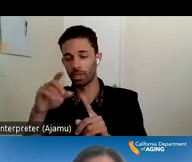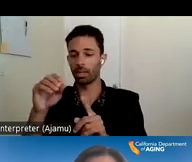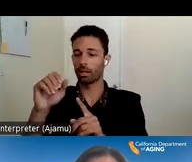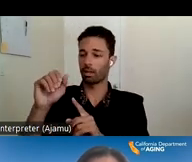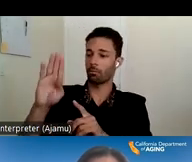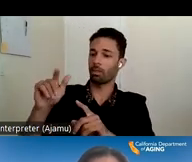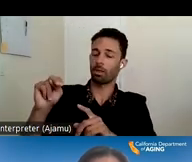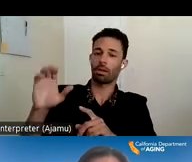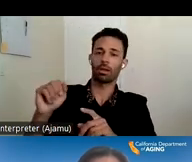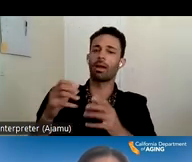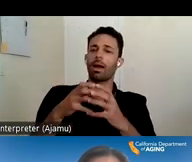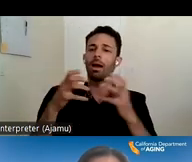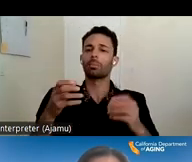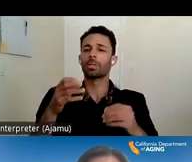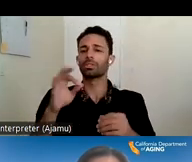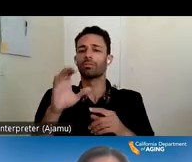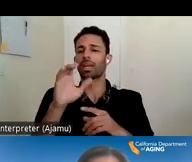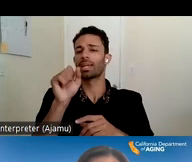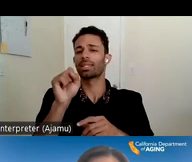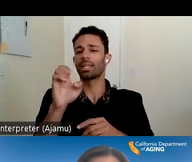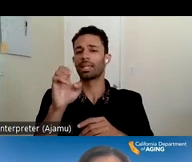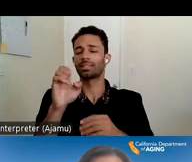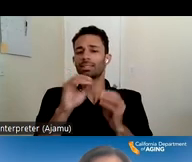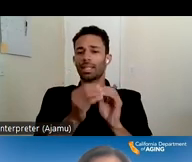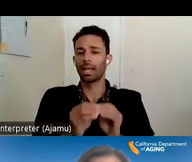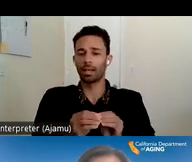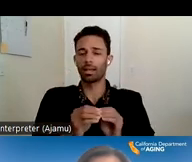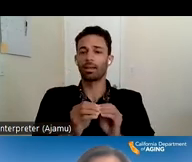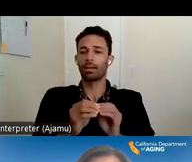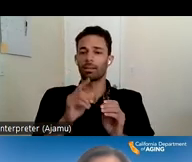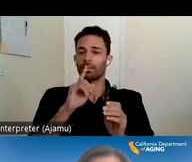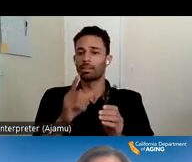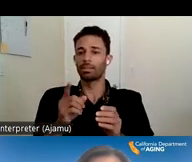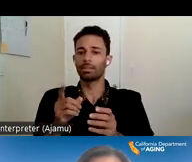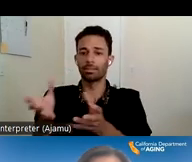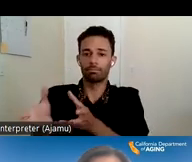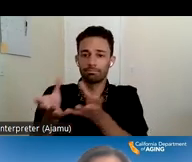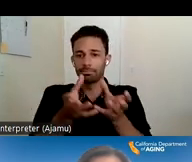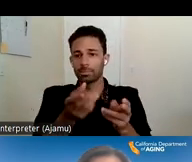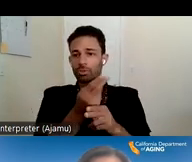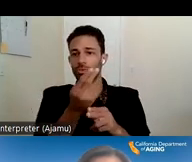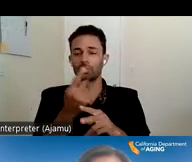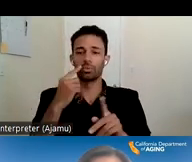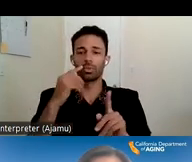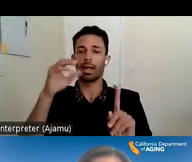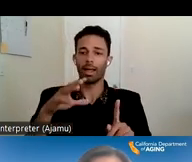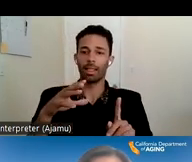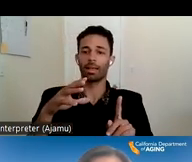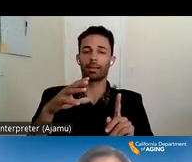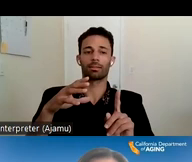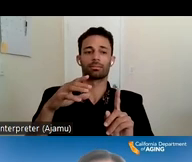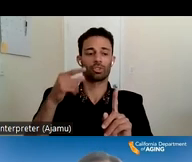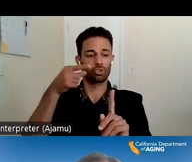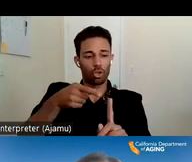ombudsman case data is being mined that could really um be used to highlight and target policy